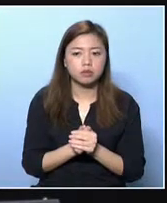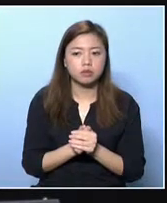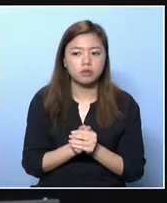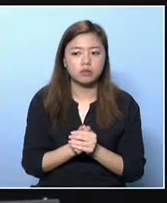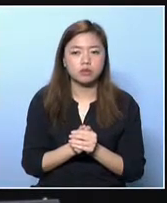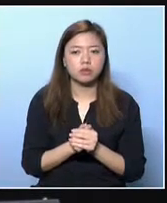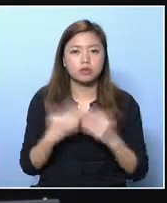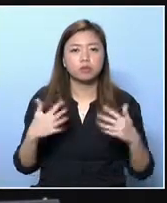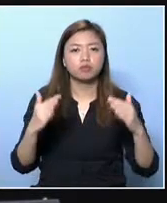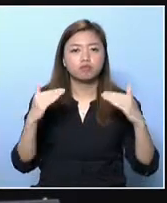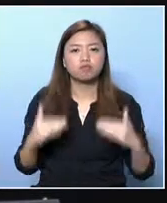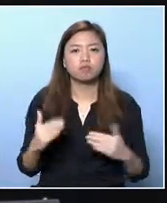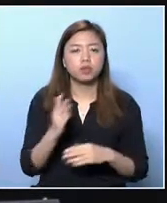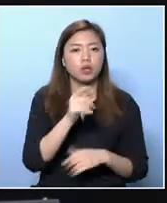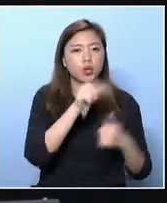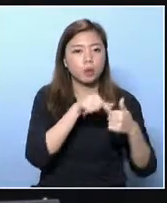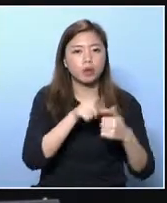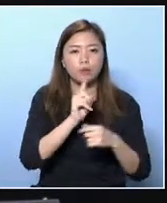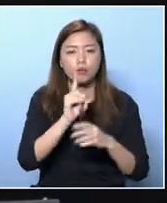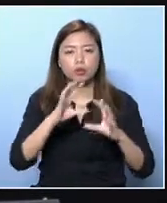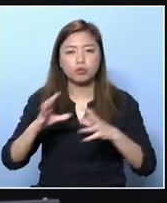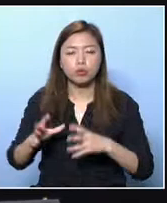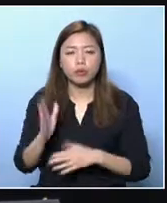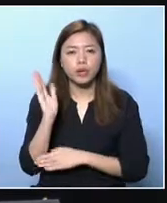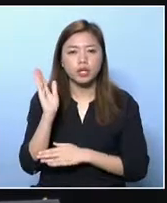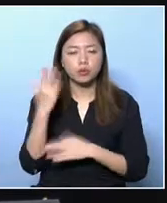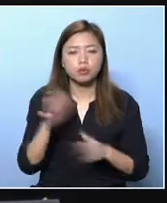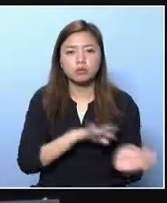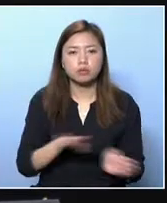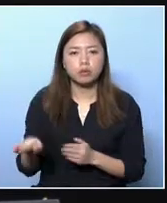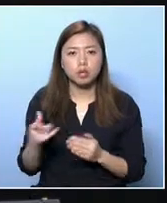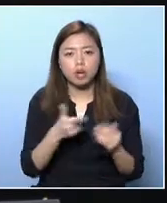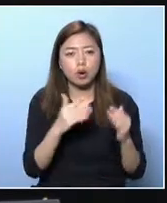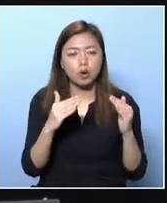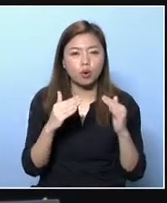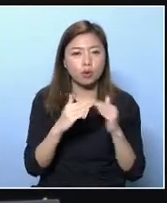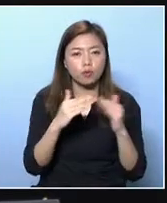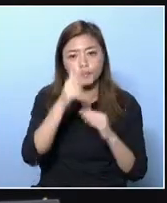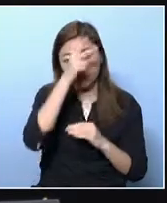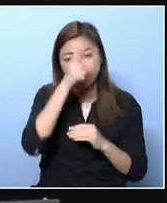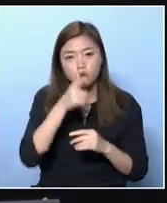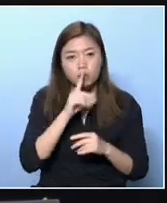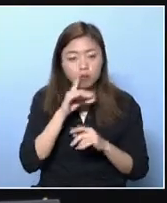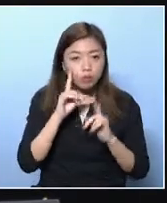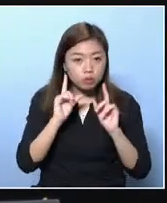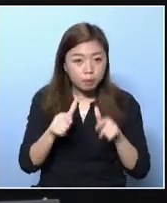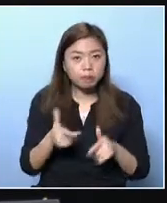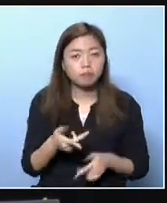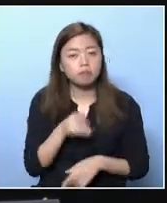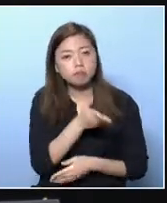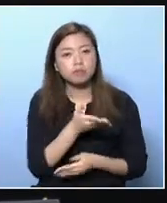The deputations and individuals have all spoken in this session. Let's see if we got anything from